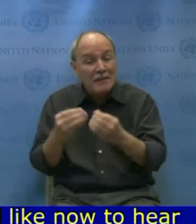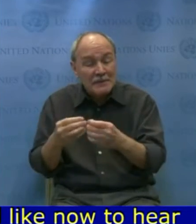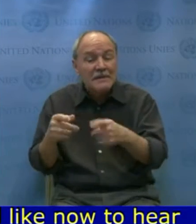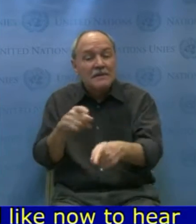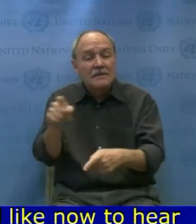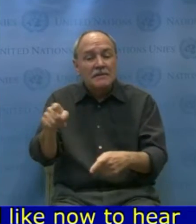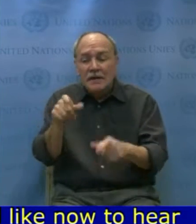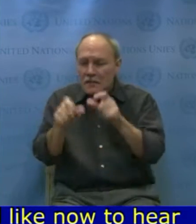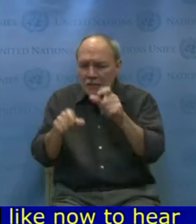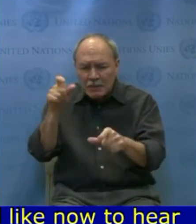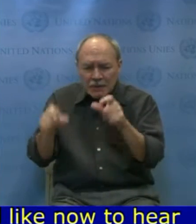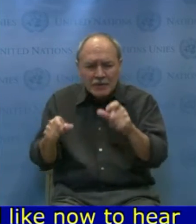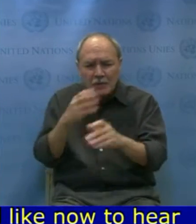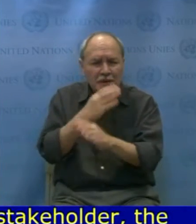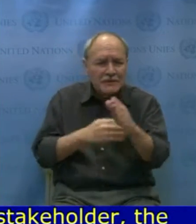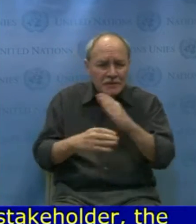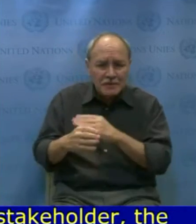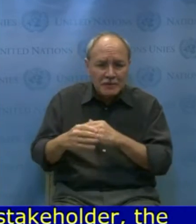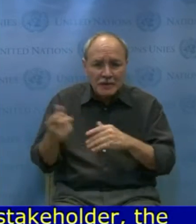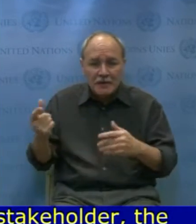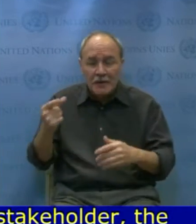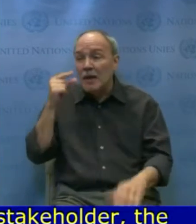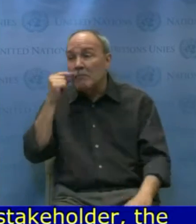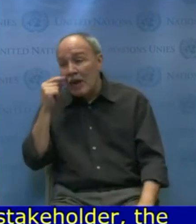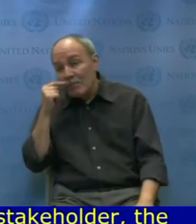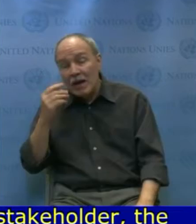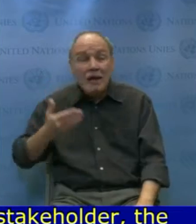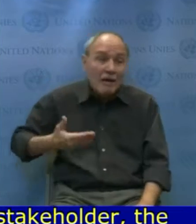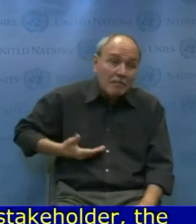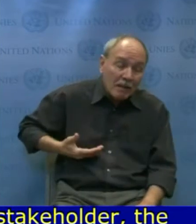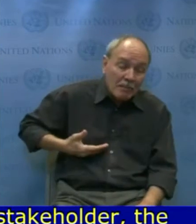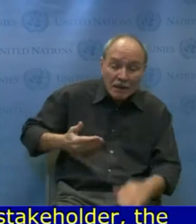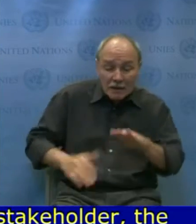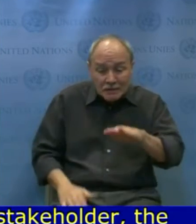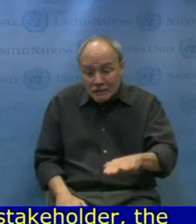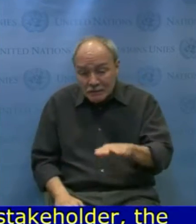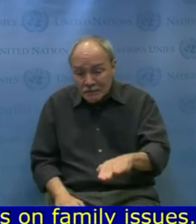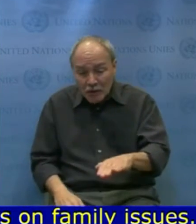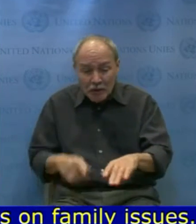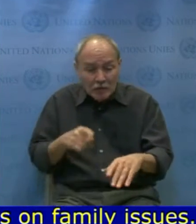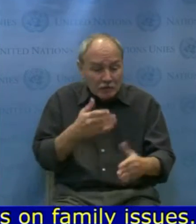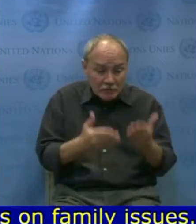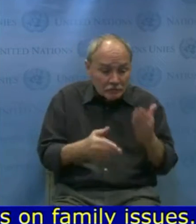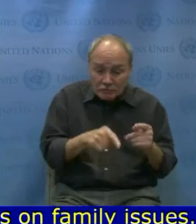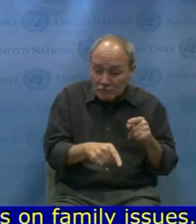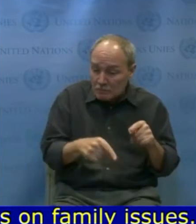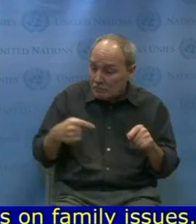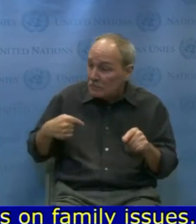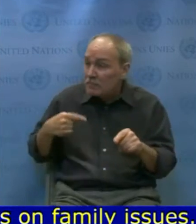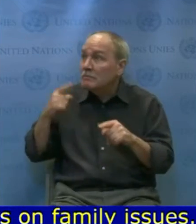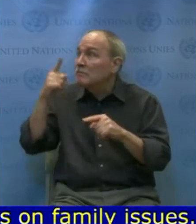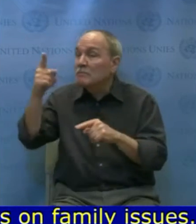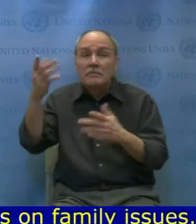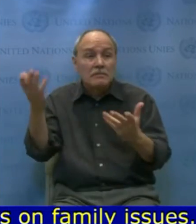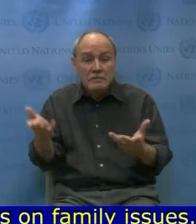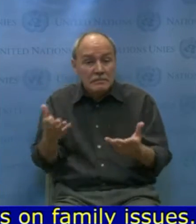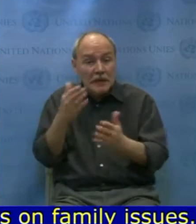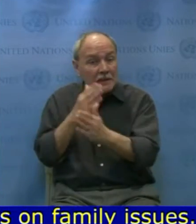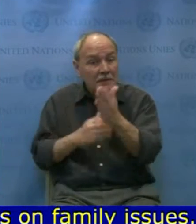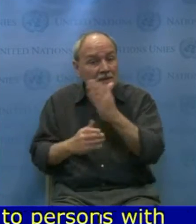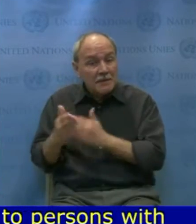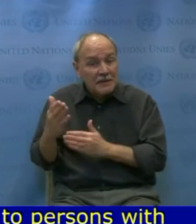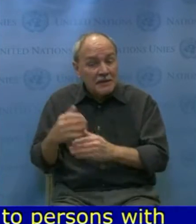the mother, the father, the child might have a disability. And isn't it wonderful when the family can